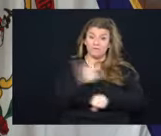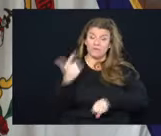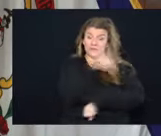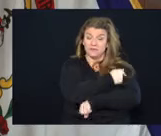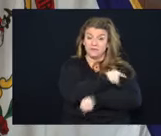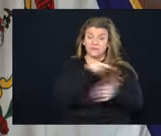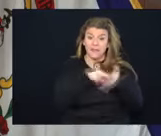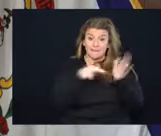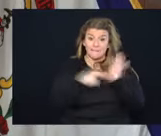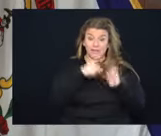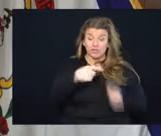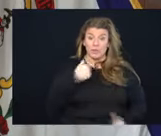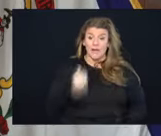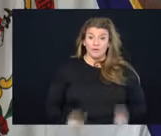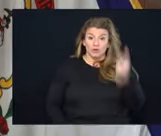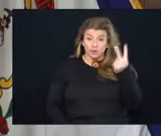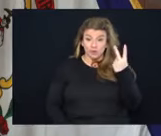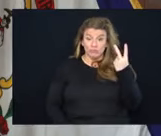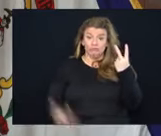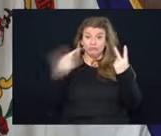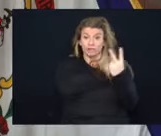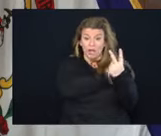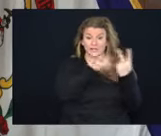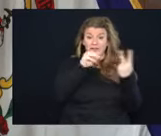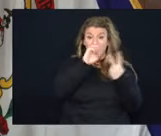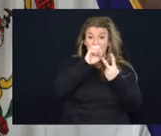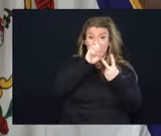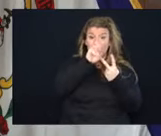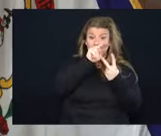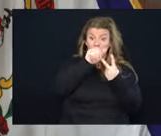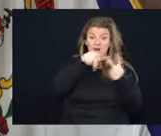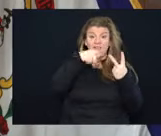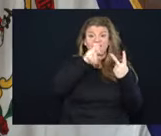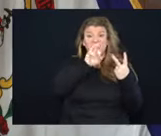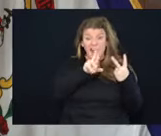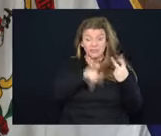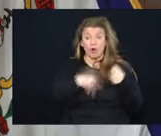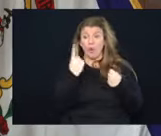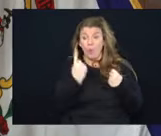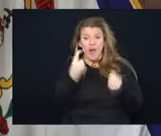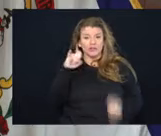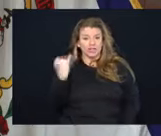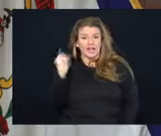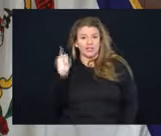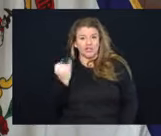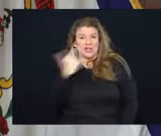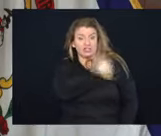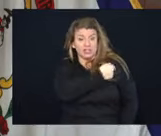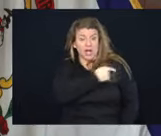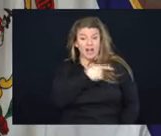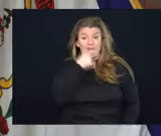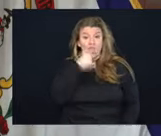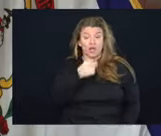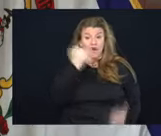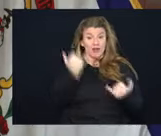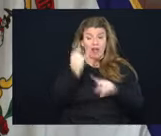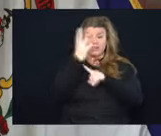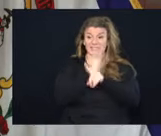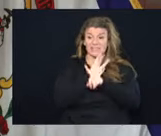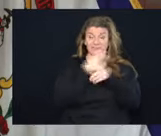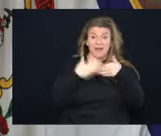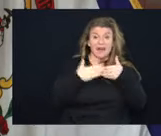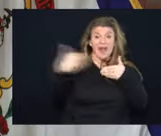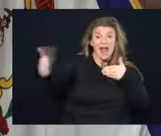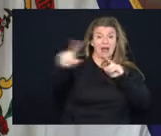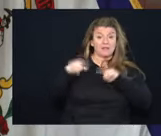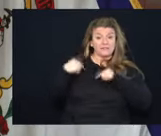you've gotten two shots of Moderna, two shots of Pfizer, one shot of J&J and you're out six months from when you